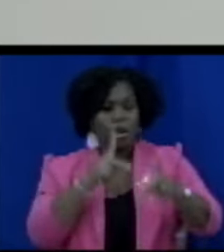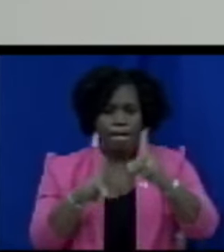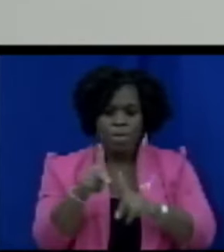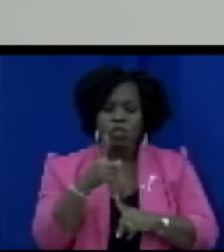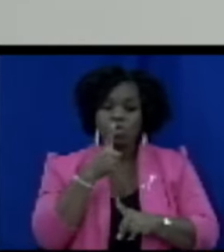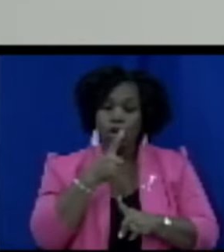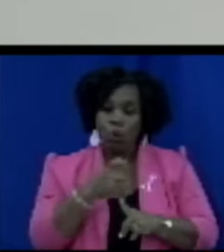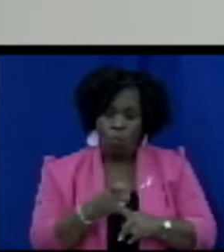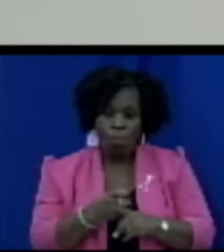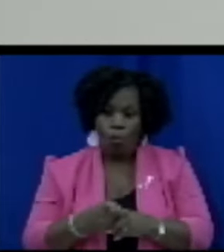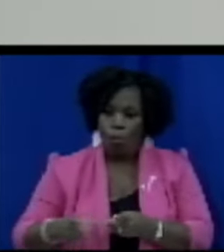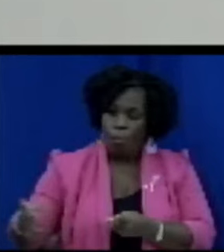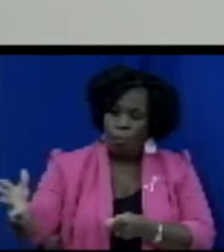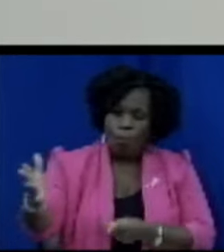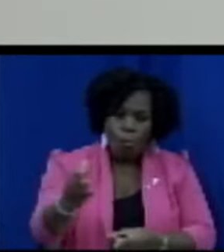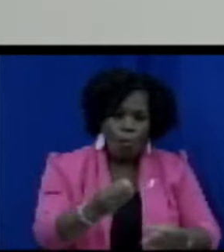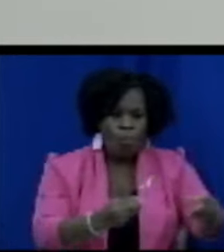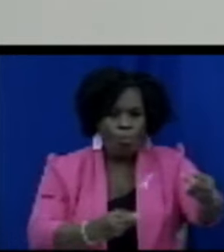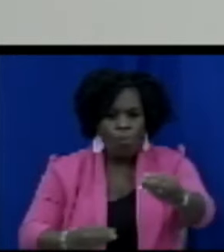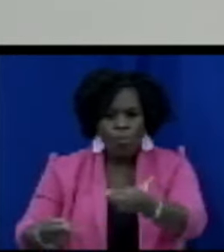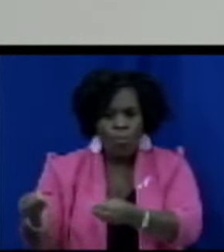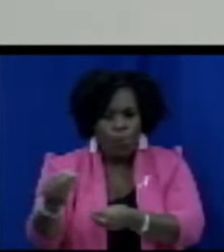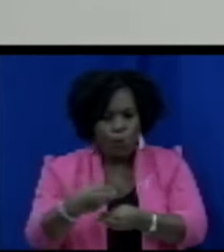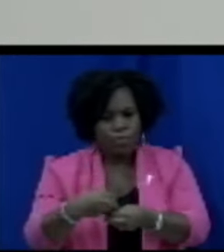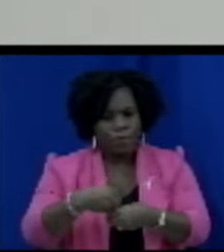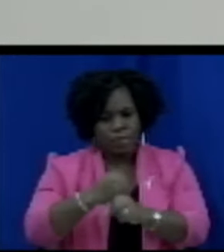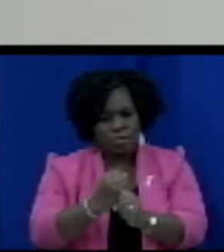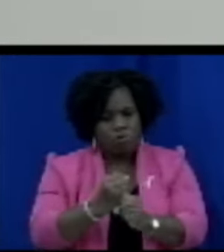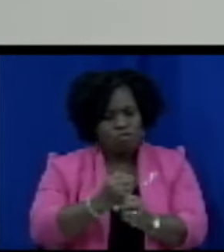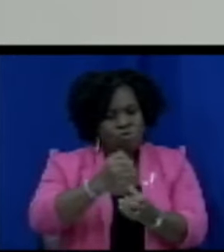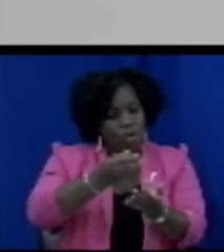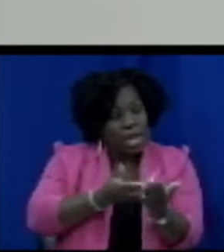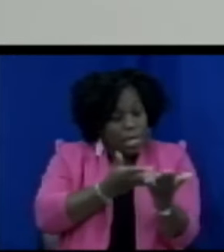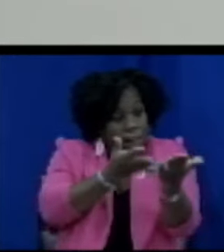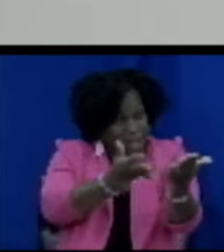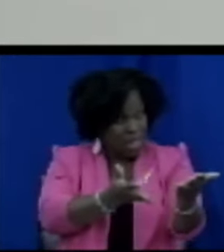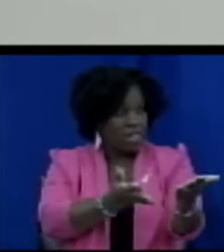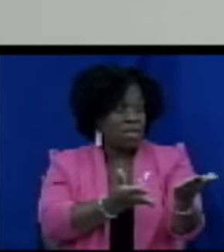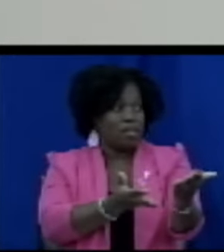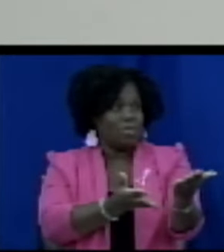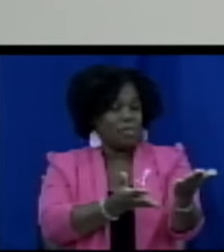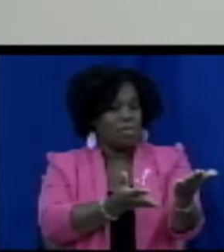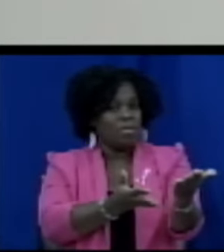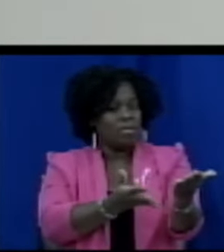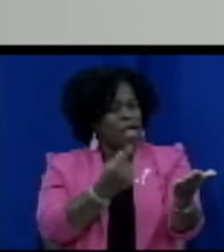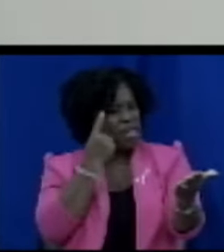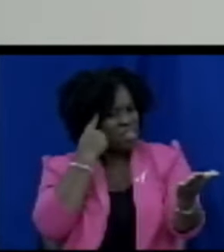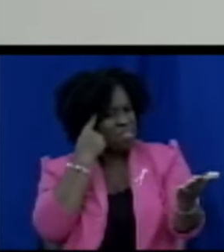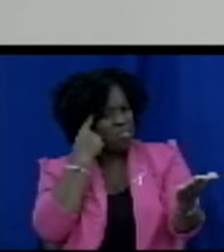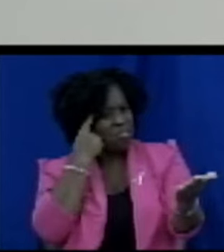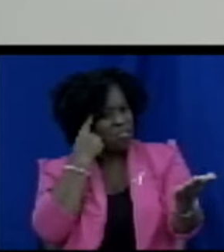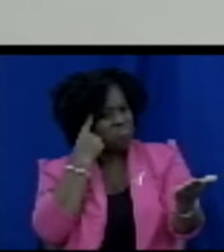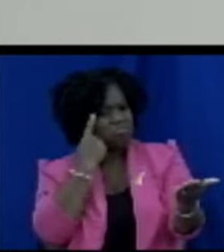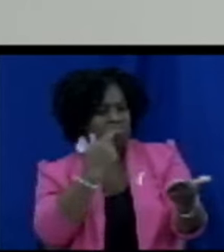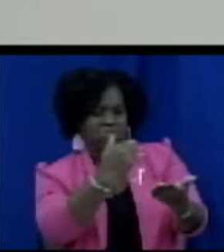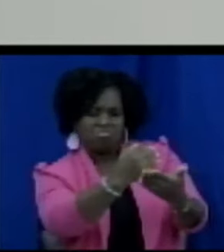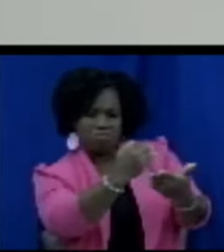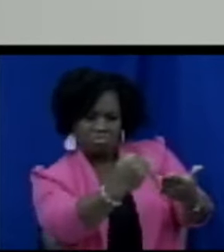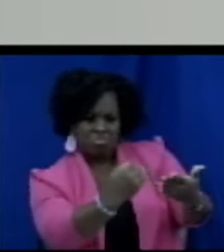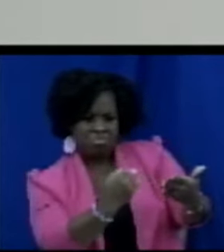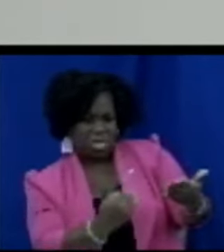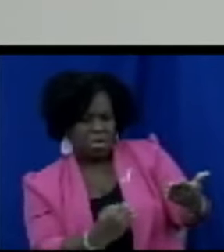very comprehensive I think it dealt with practically everything with regards to consumer rights and